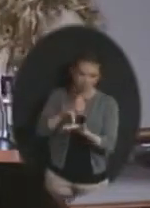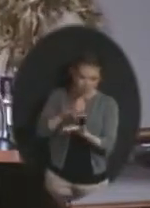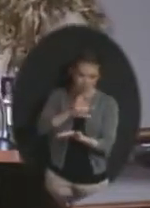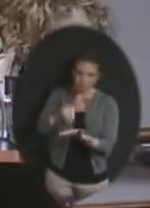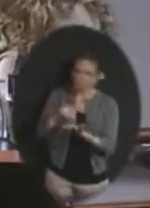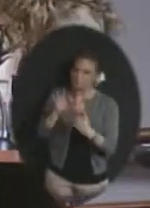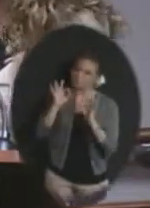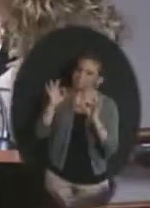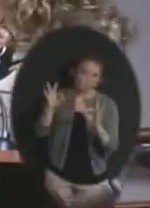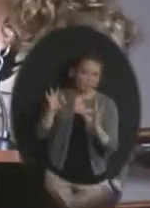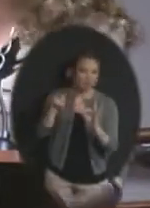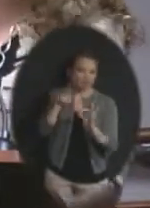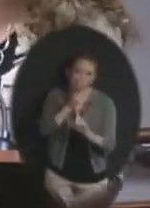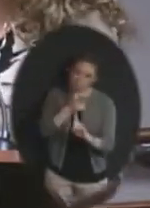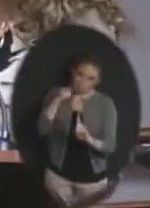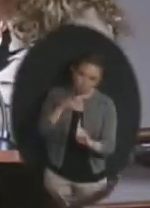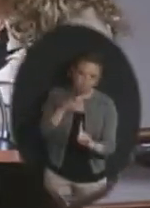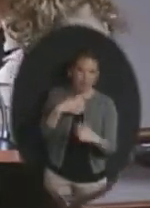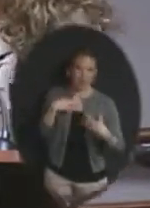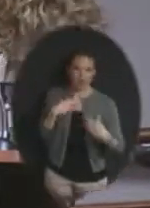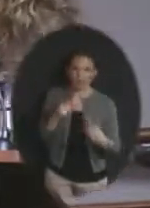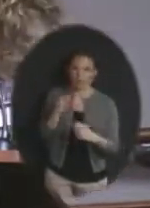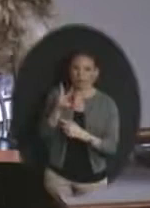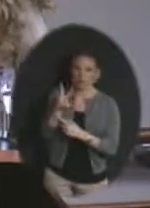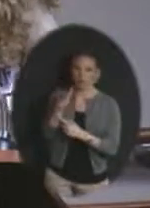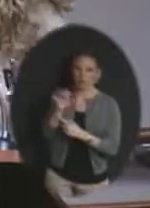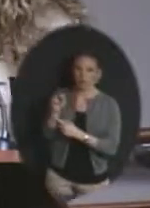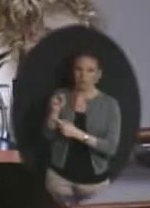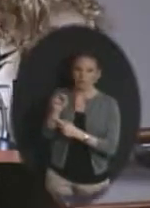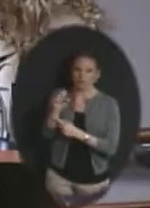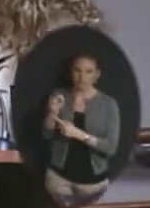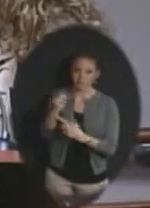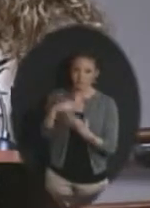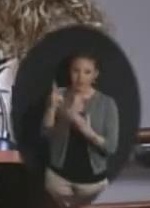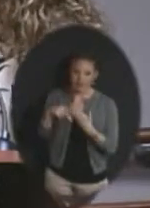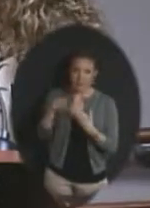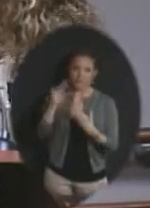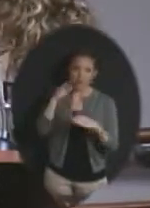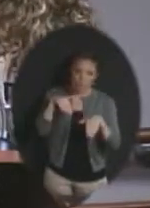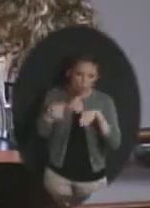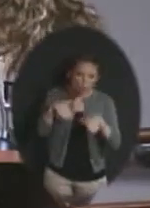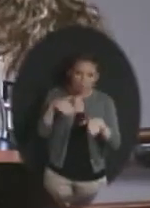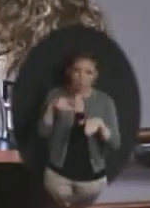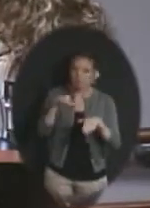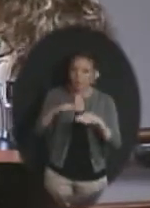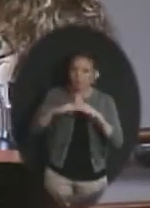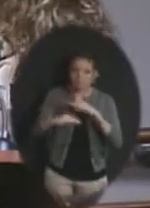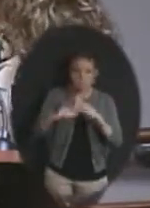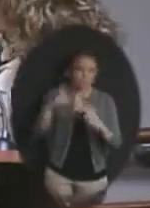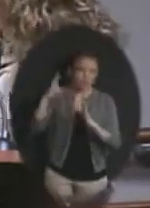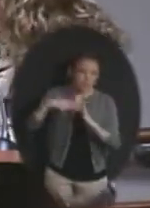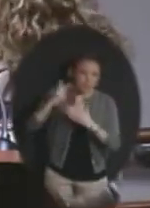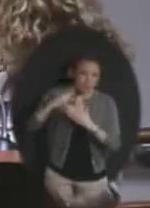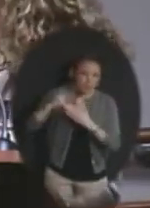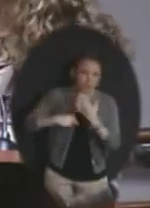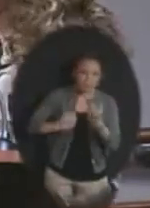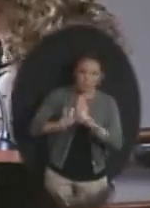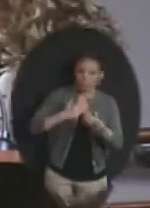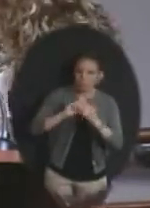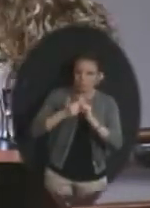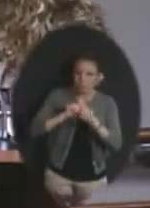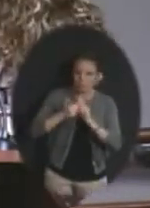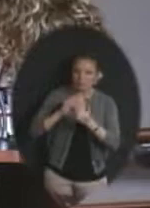district by targeting health and wellness projects. Grants help bring walking paths, reading programs, and support to sports medicine programming